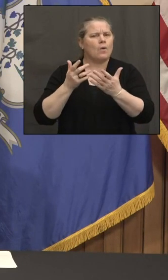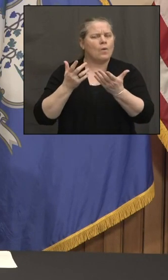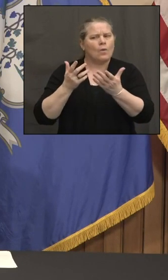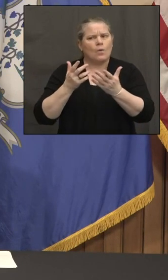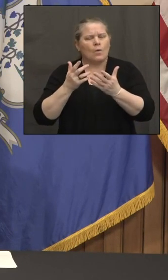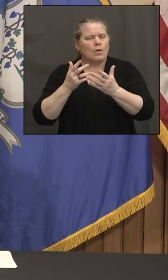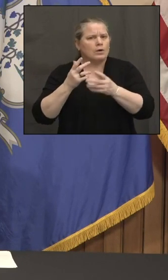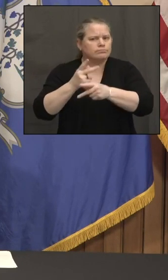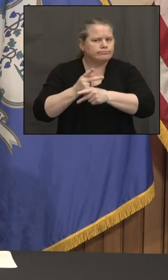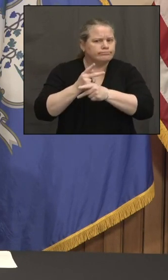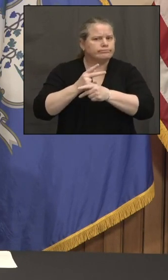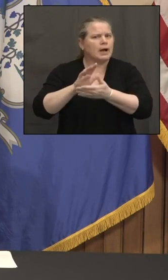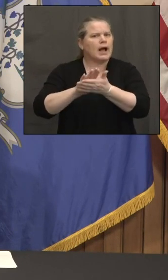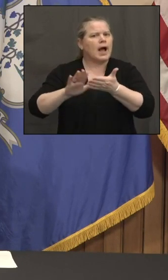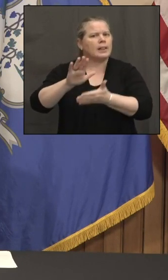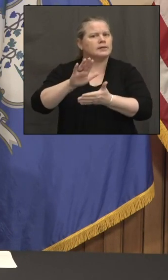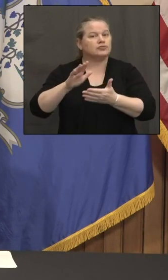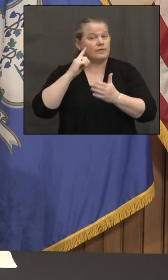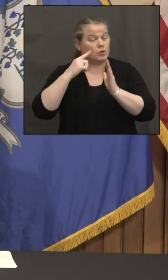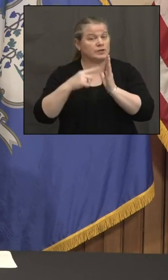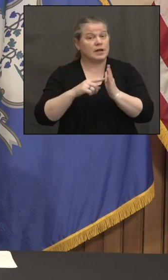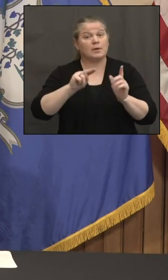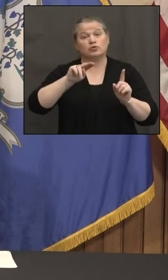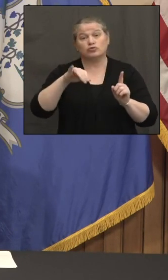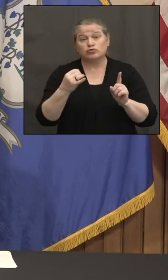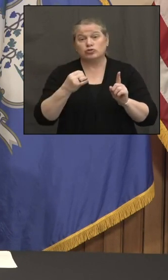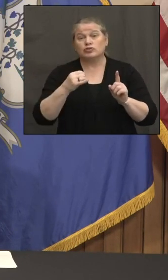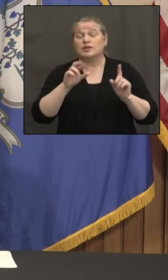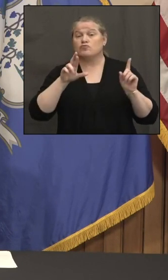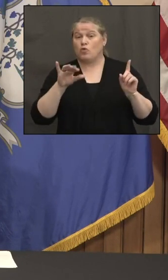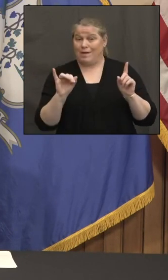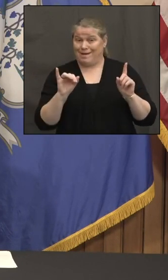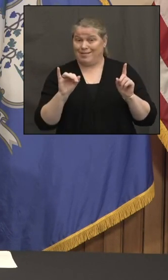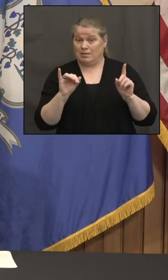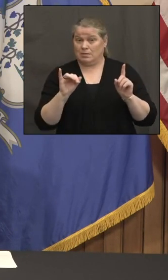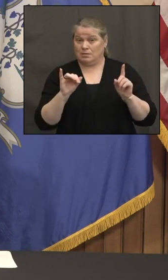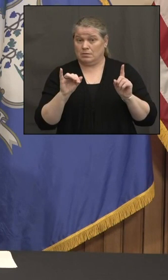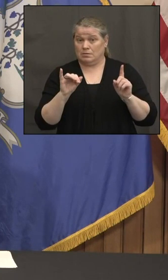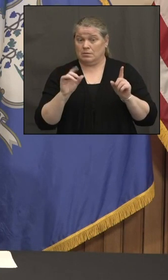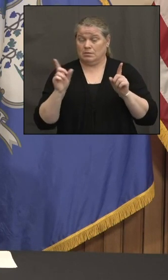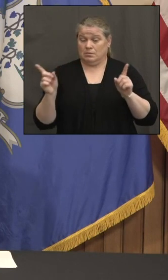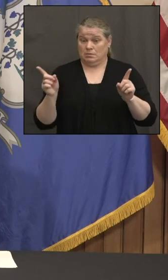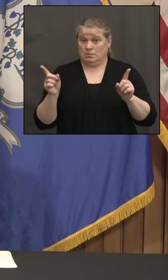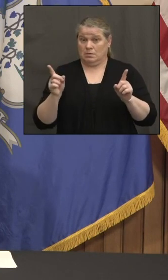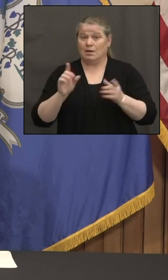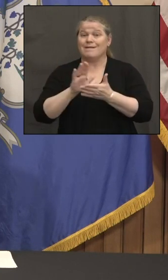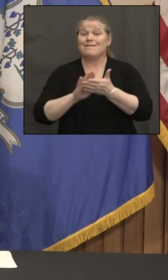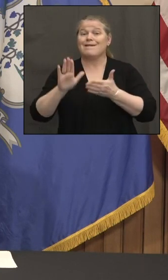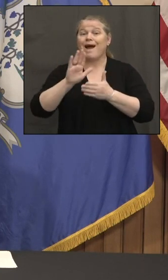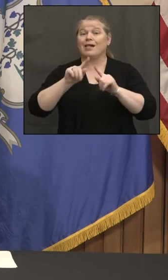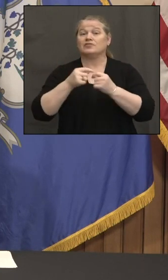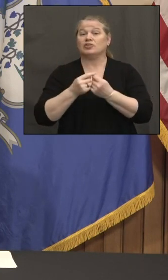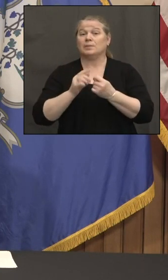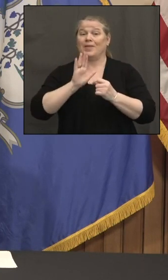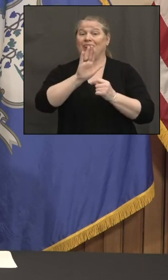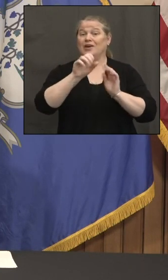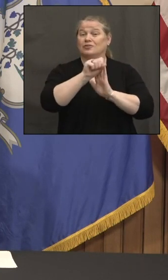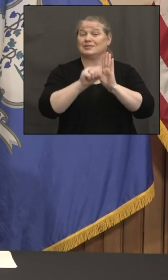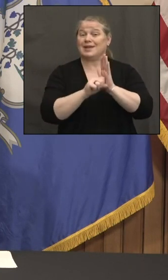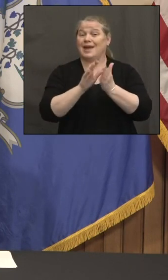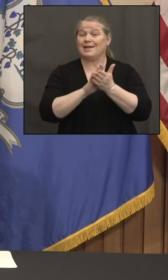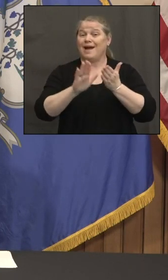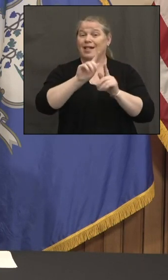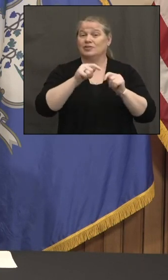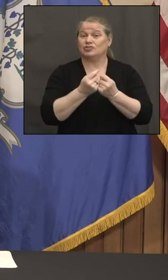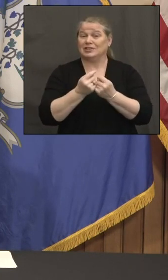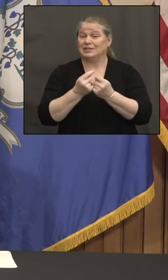for example, New Jersey and Rhode Island, they prohibit wagers being placed on their college teams. So we just wanted to